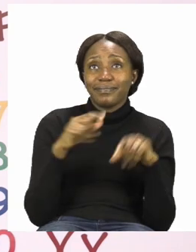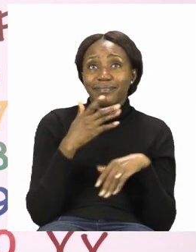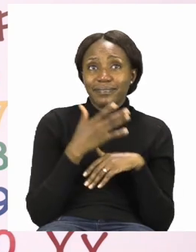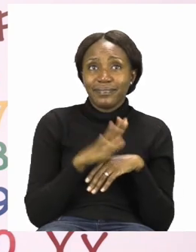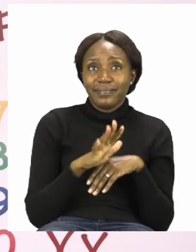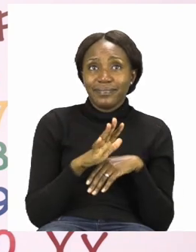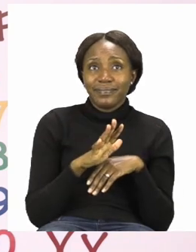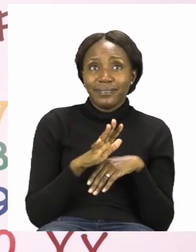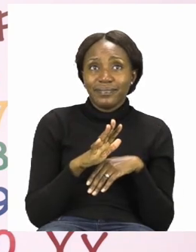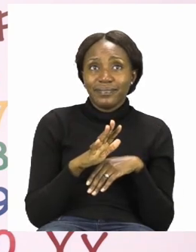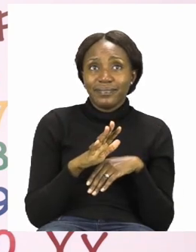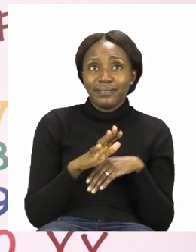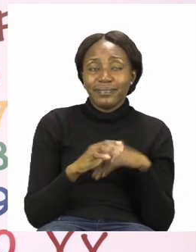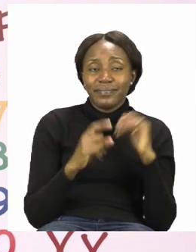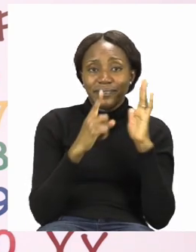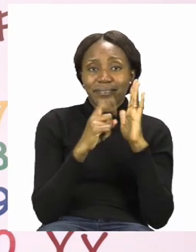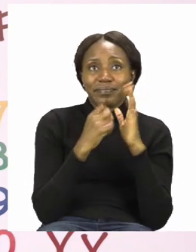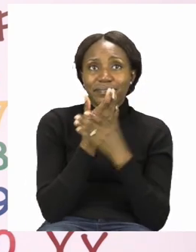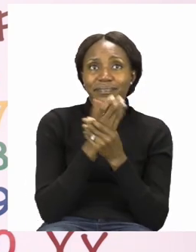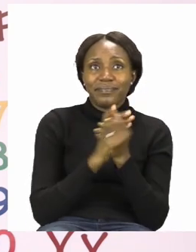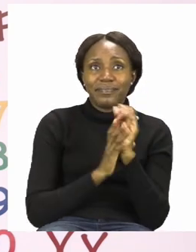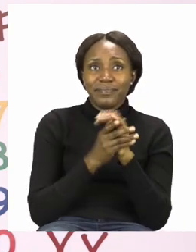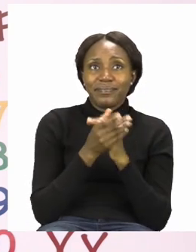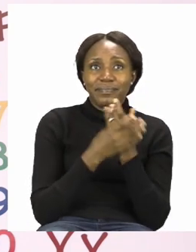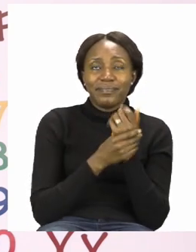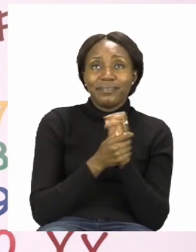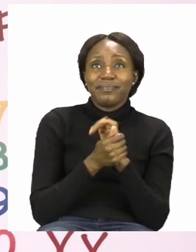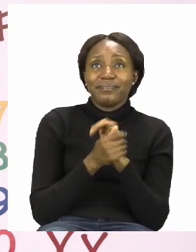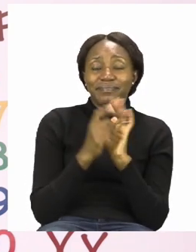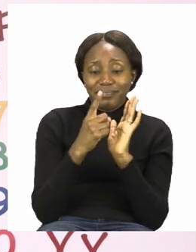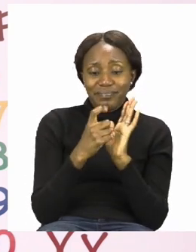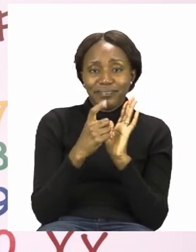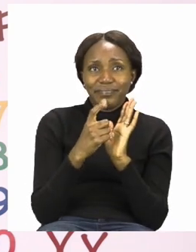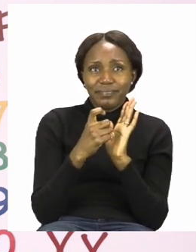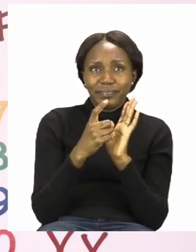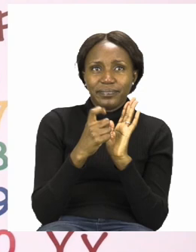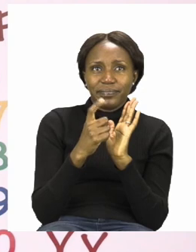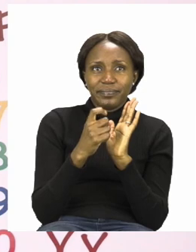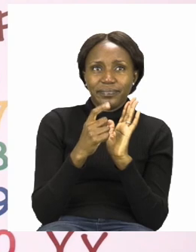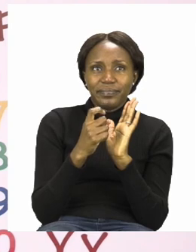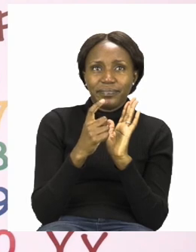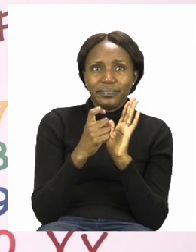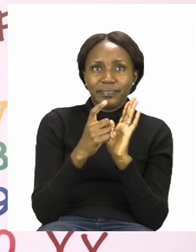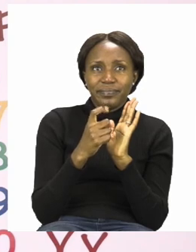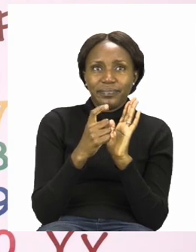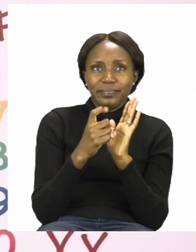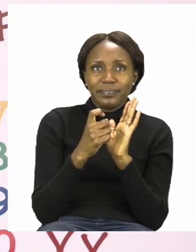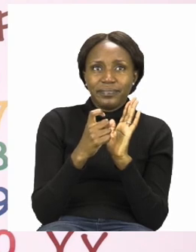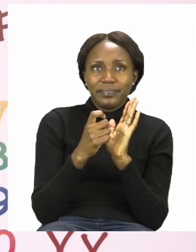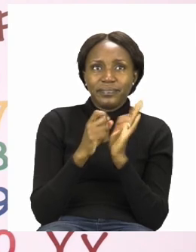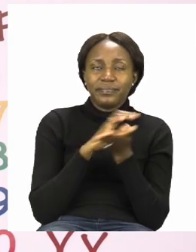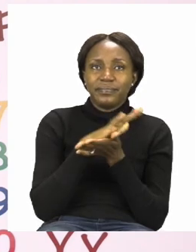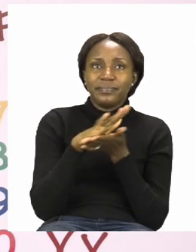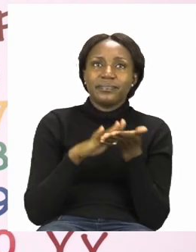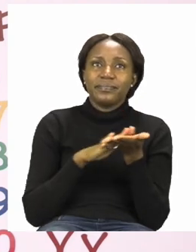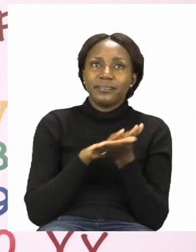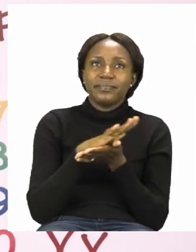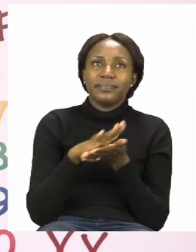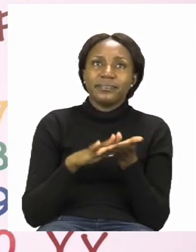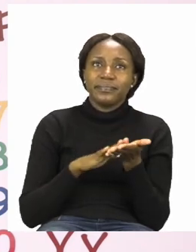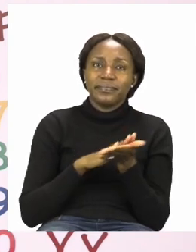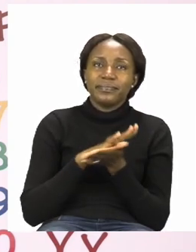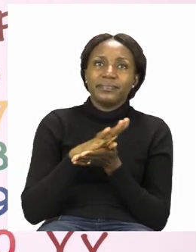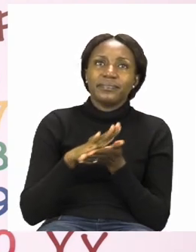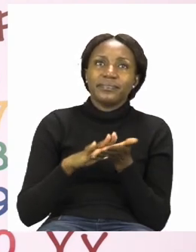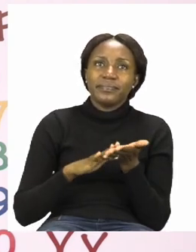we need to sanitize so let's take our sanitizer and we are rubbing inside